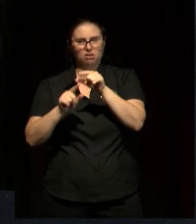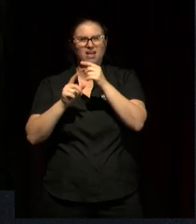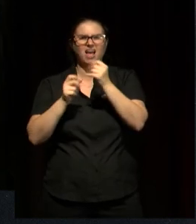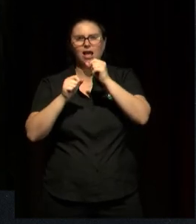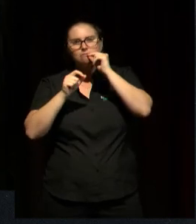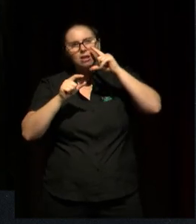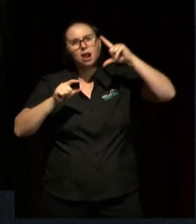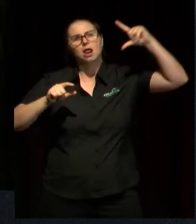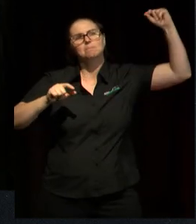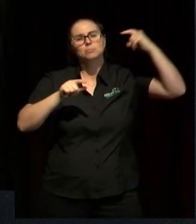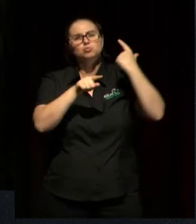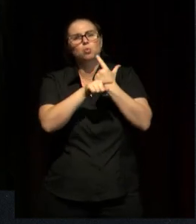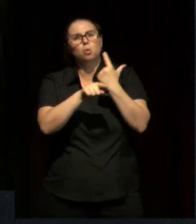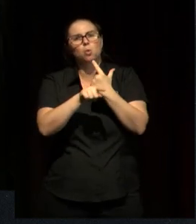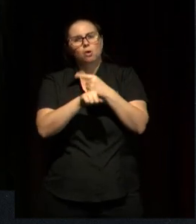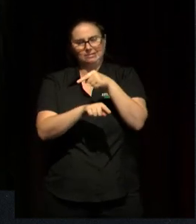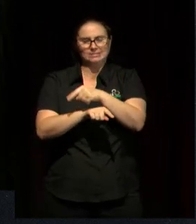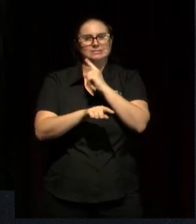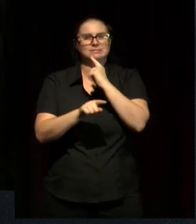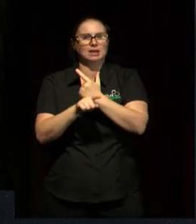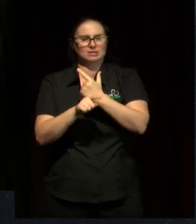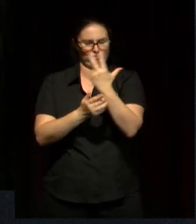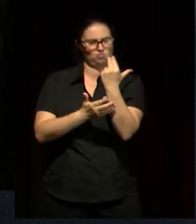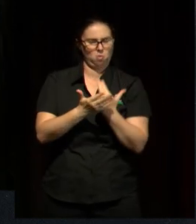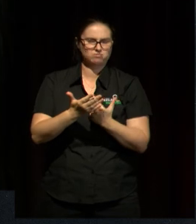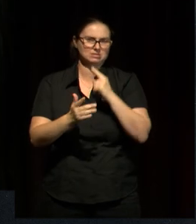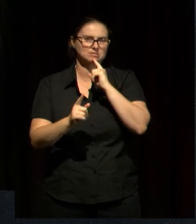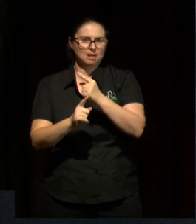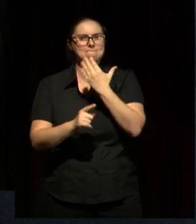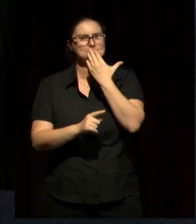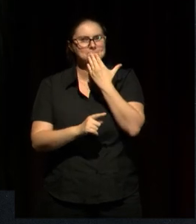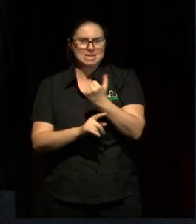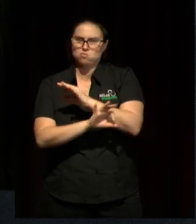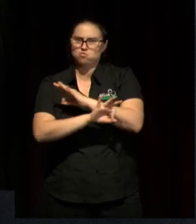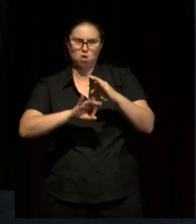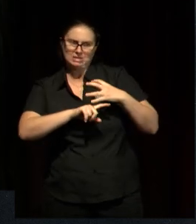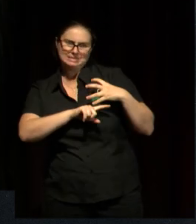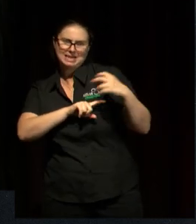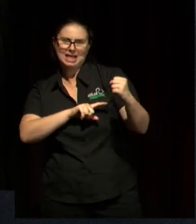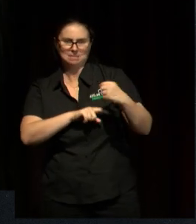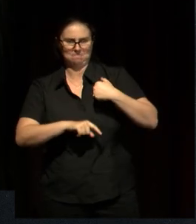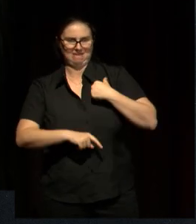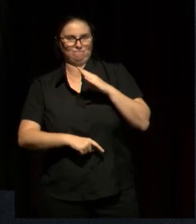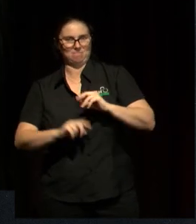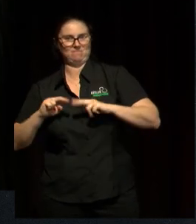don't take me away from my family. When I saw this drawing, I was shocked